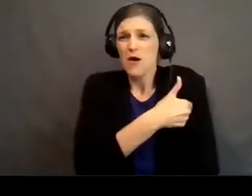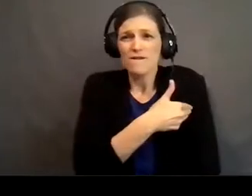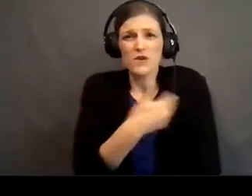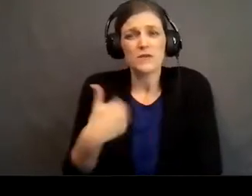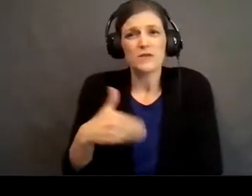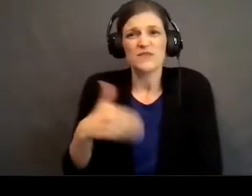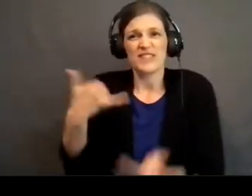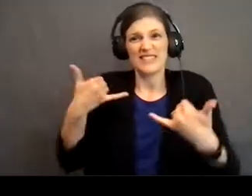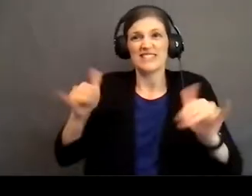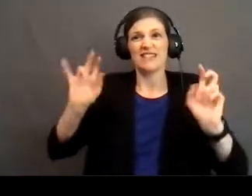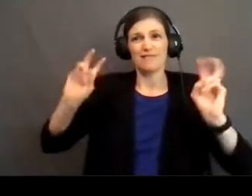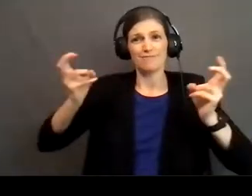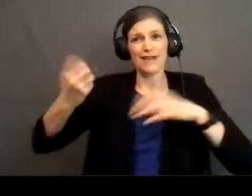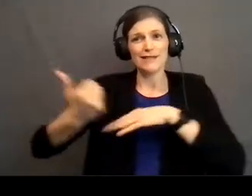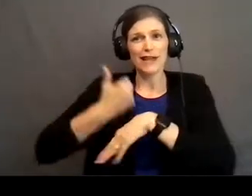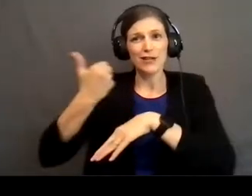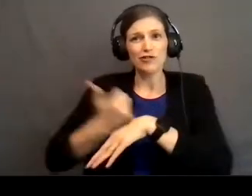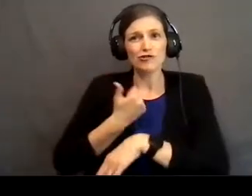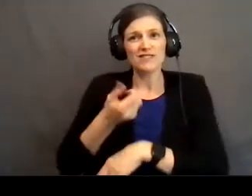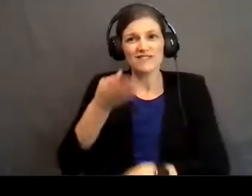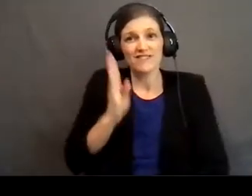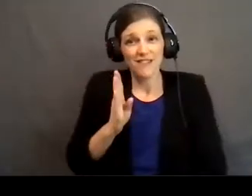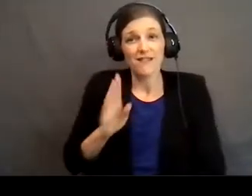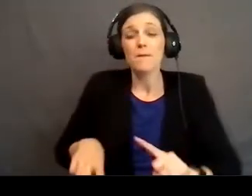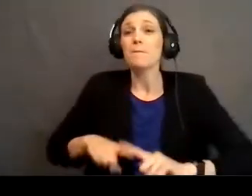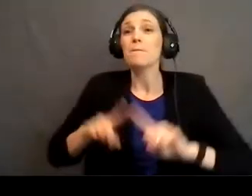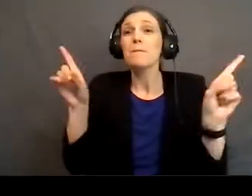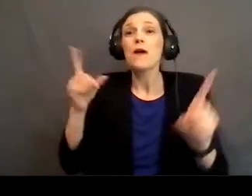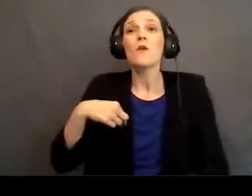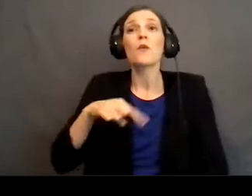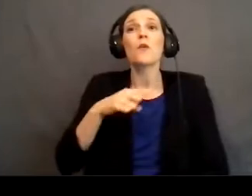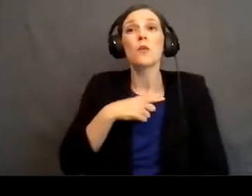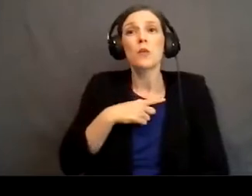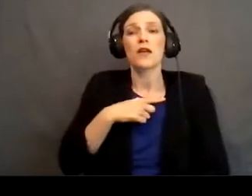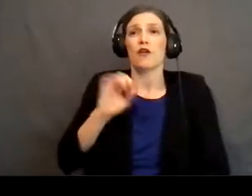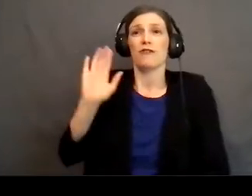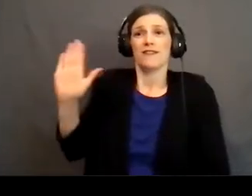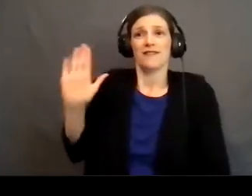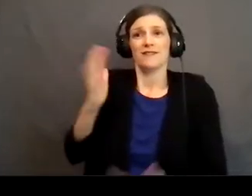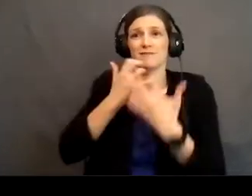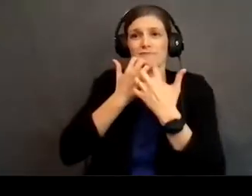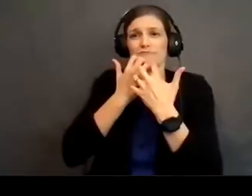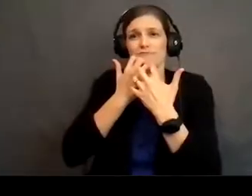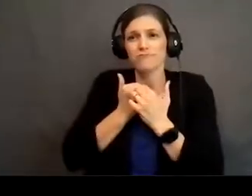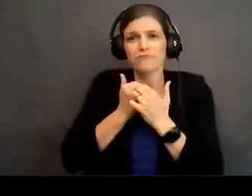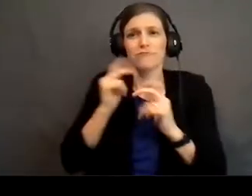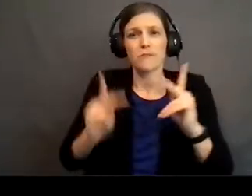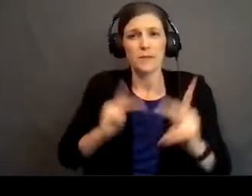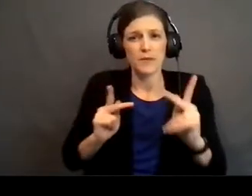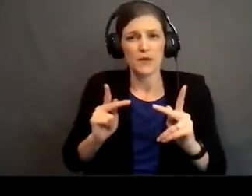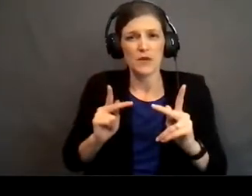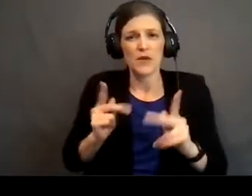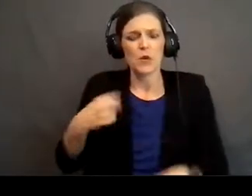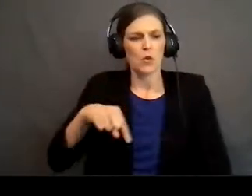is still a dangerous God. But we are His beloved people. We no longer